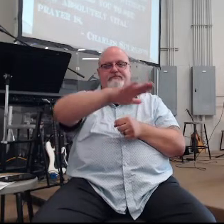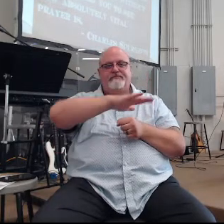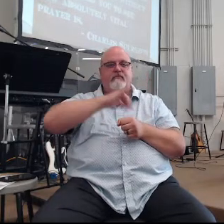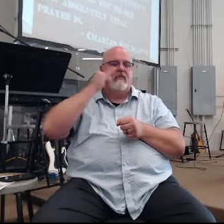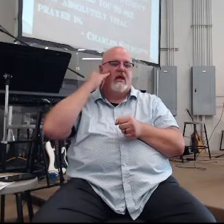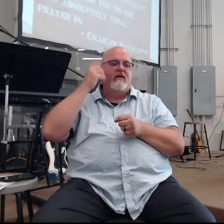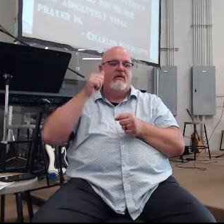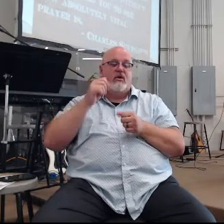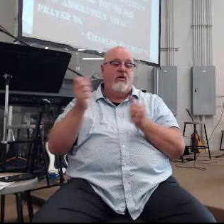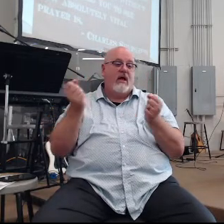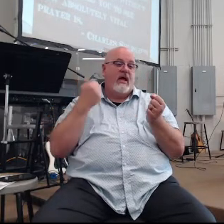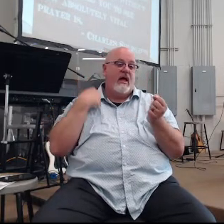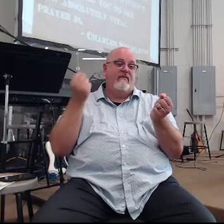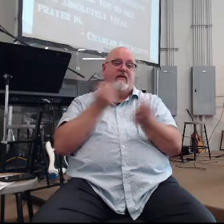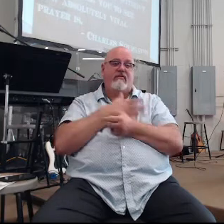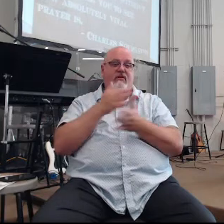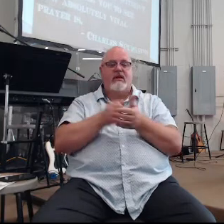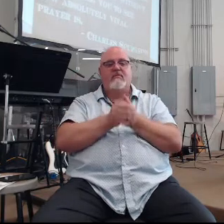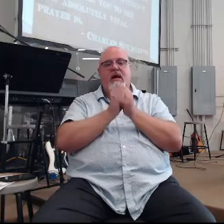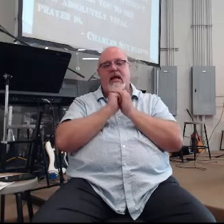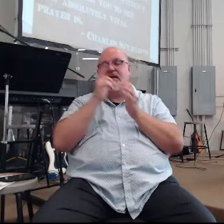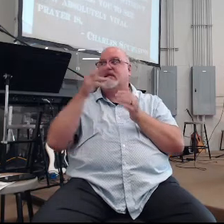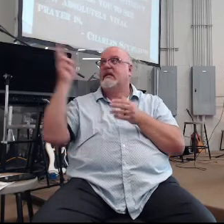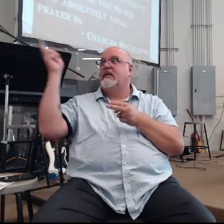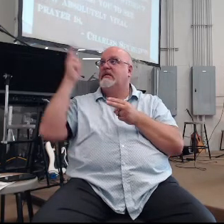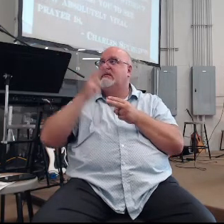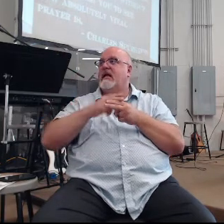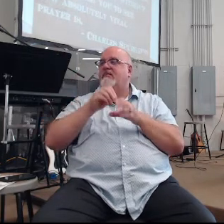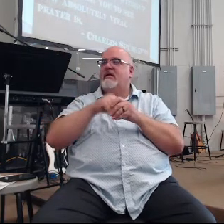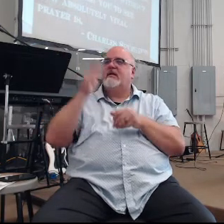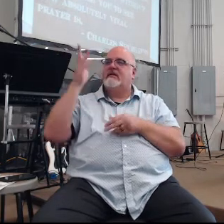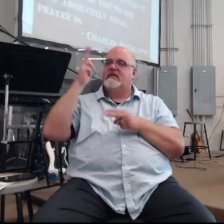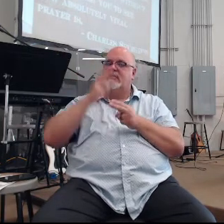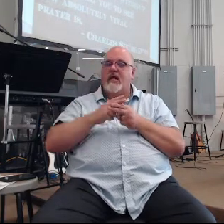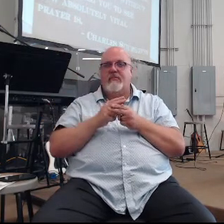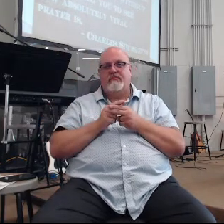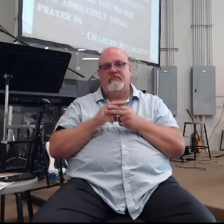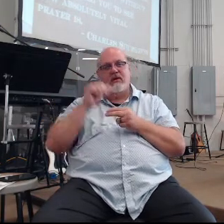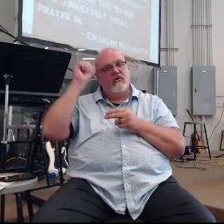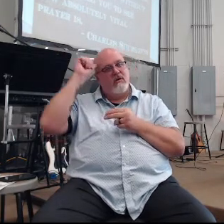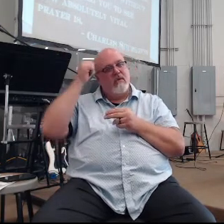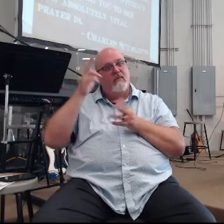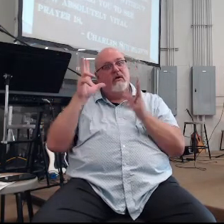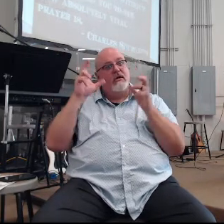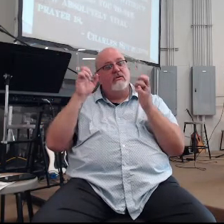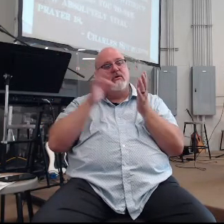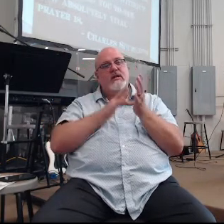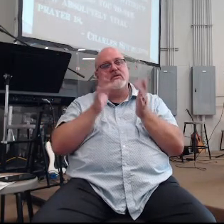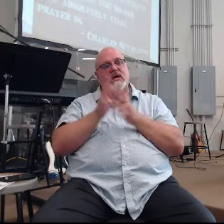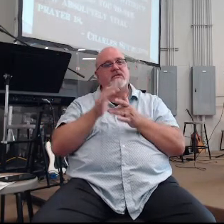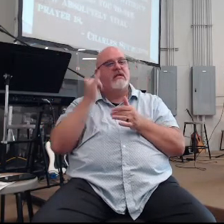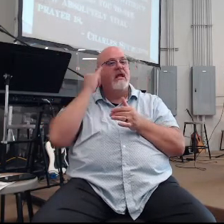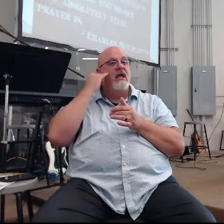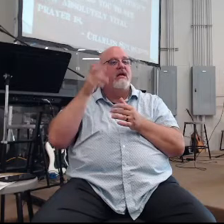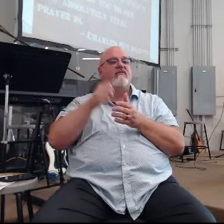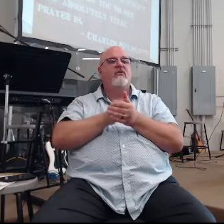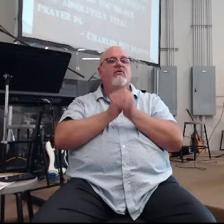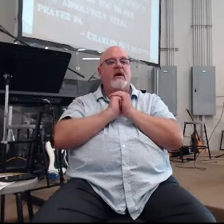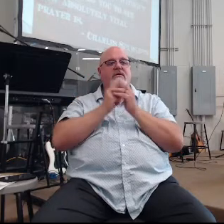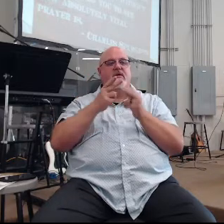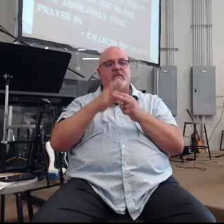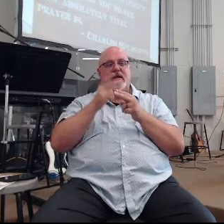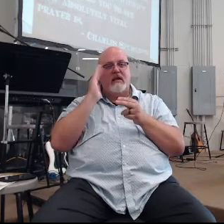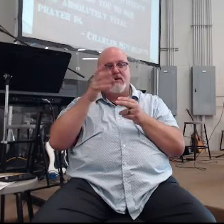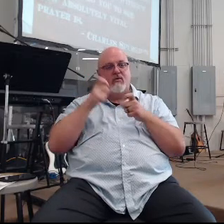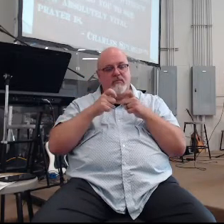if you may have everything by asking in his name in his name remember he's just quoting Jesus if you ask in my name it will